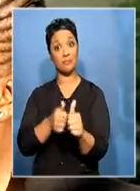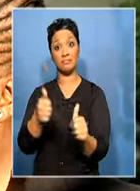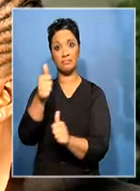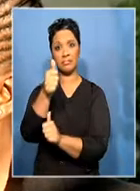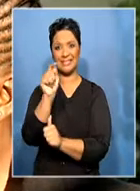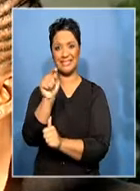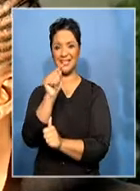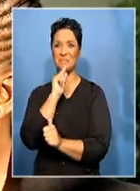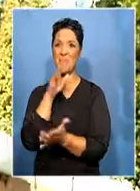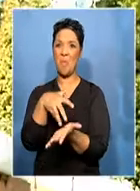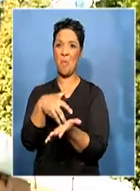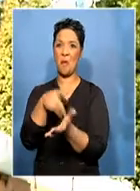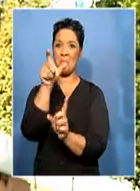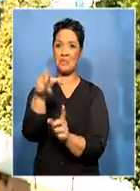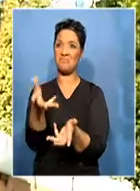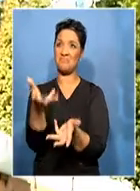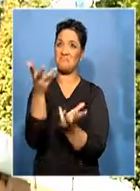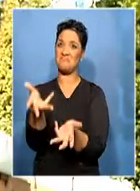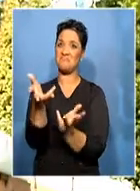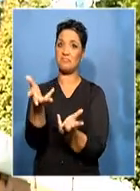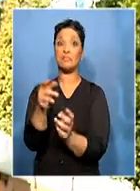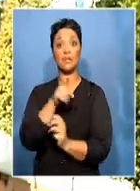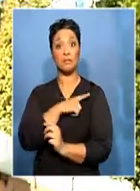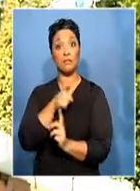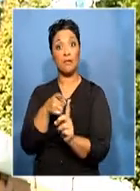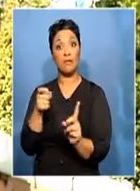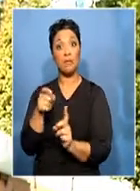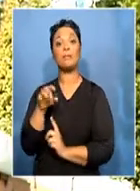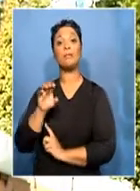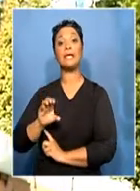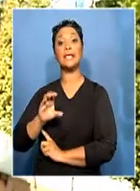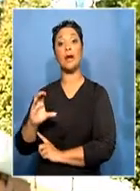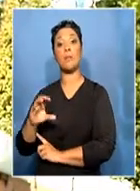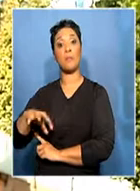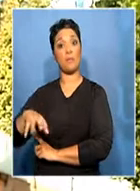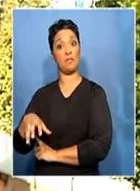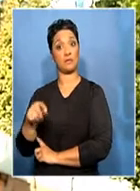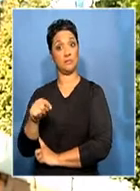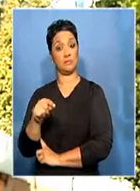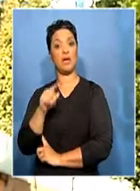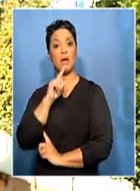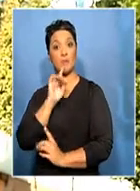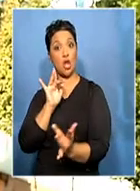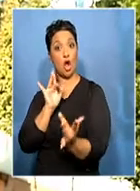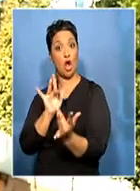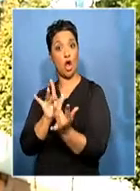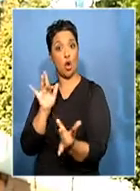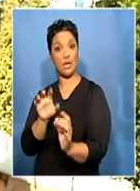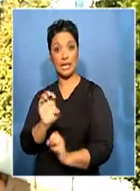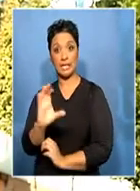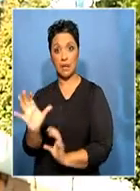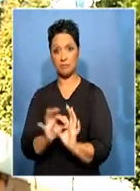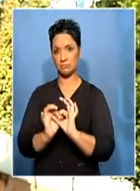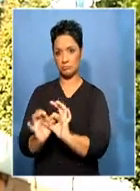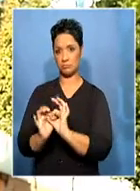the weaker point thereof. Of course, Stone Sizani comes from Eastern Cape province and he is well connected in Eastern Cape. He has got a